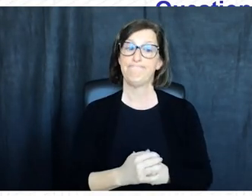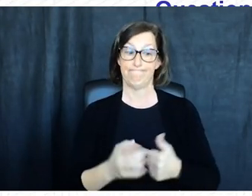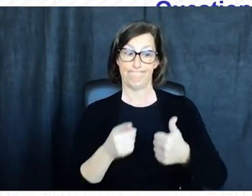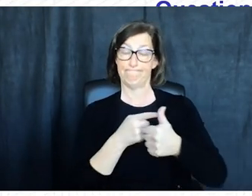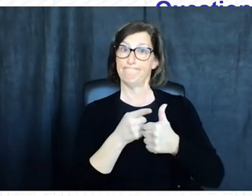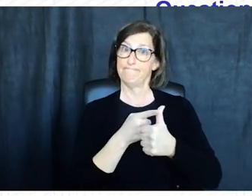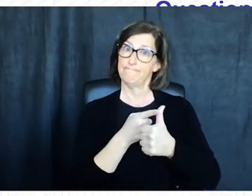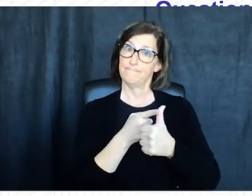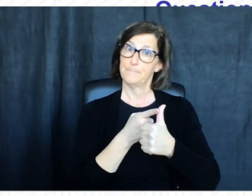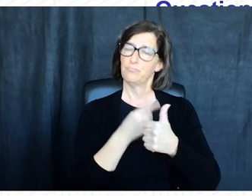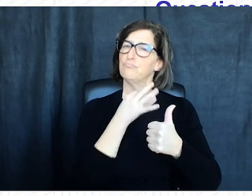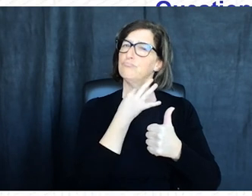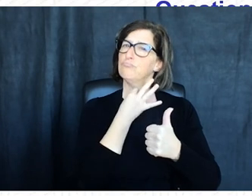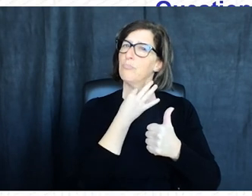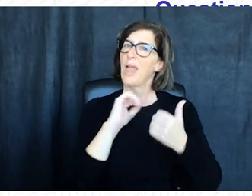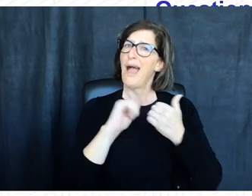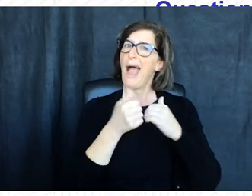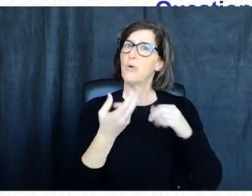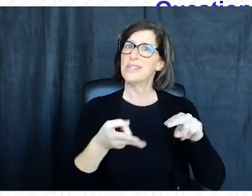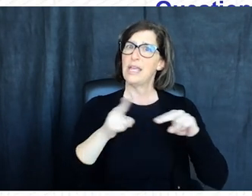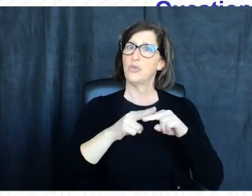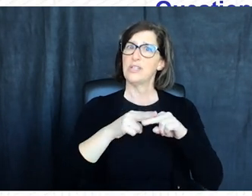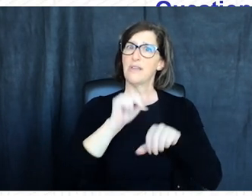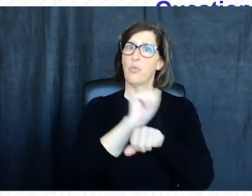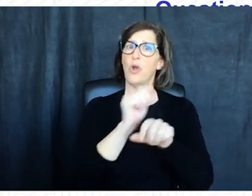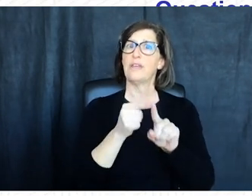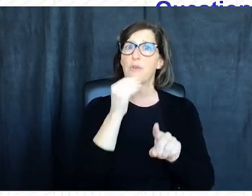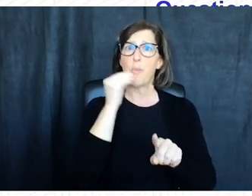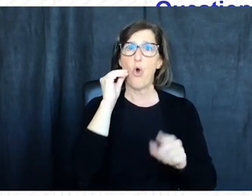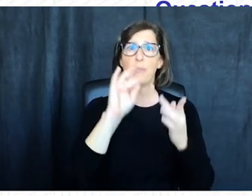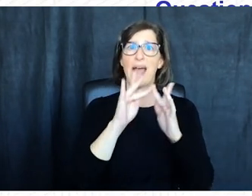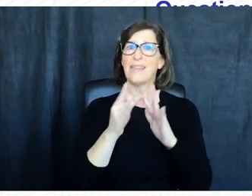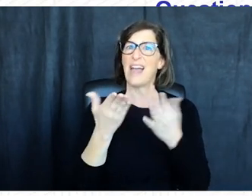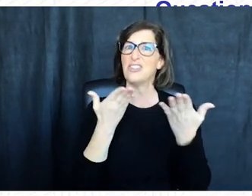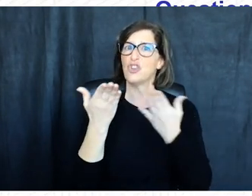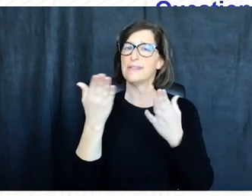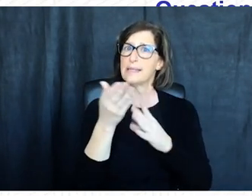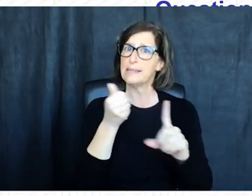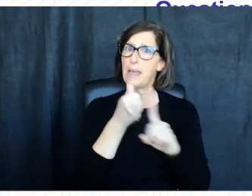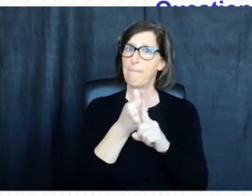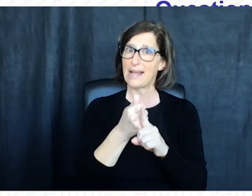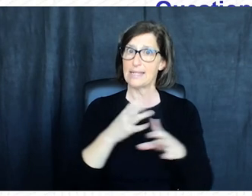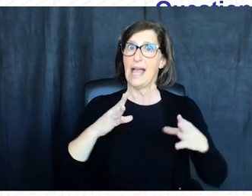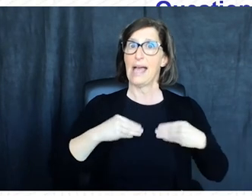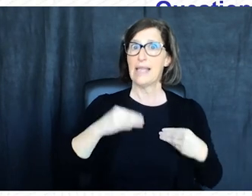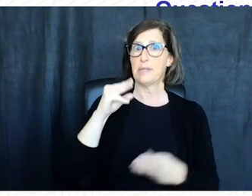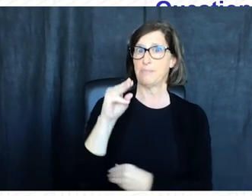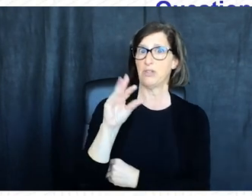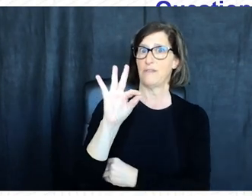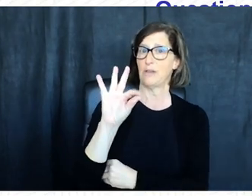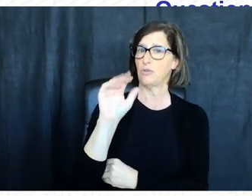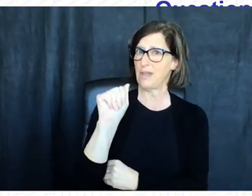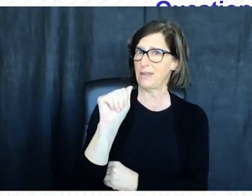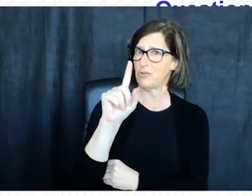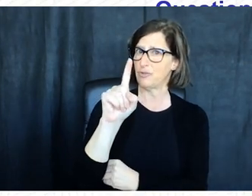received so first how is the rise of remote work and online services affected the adoption of multi